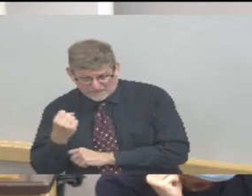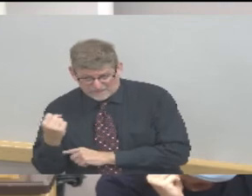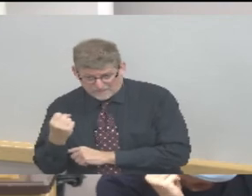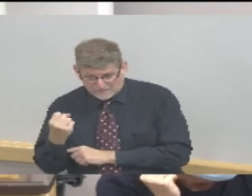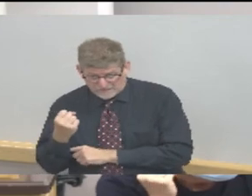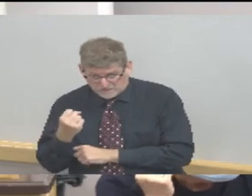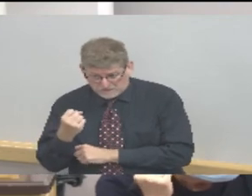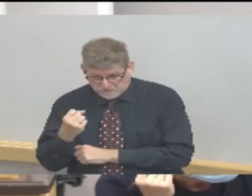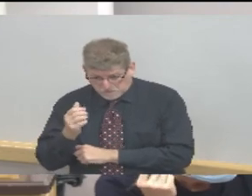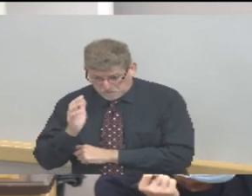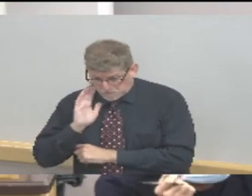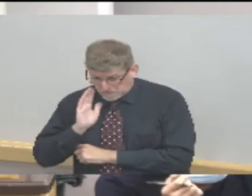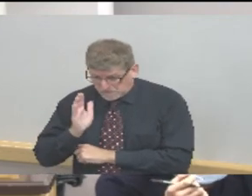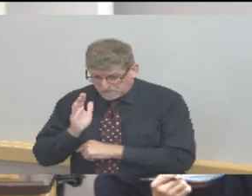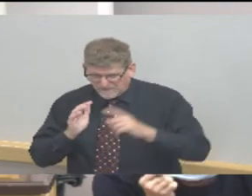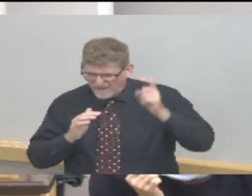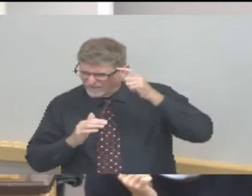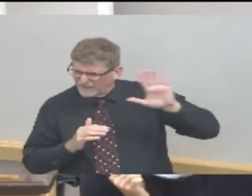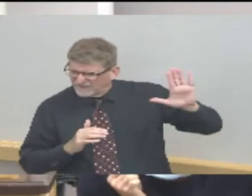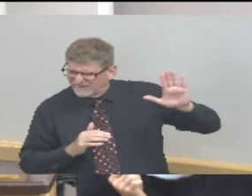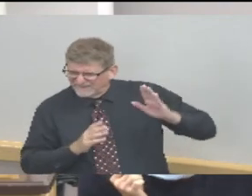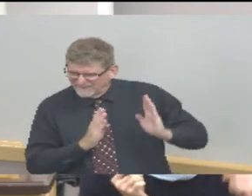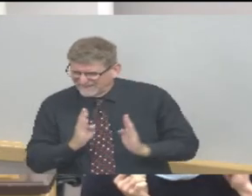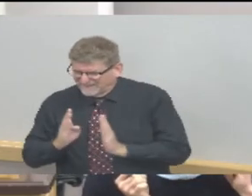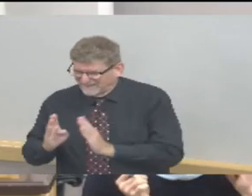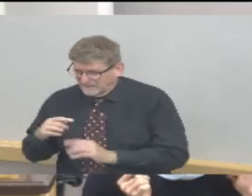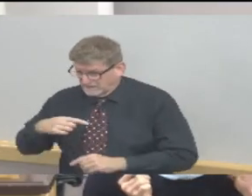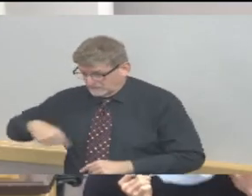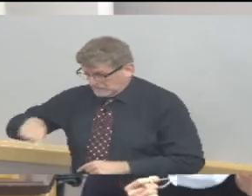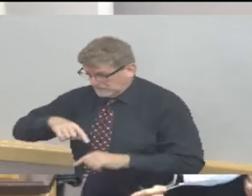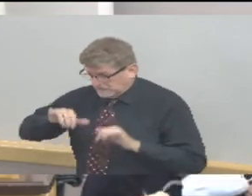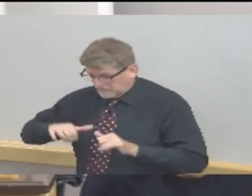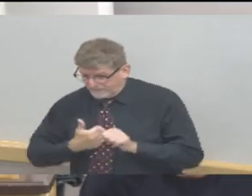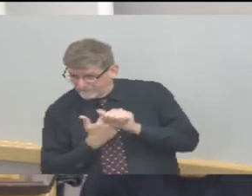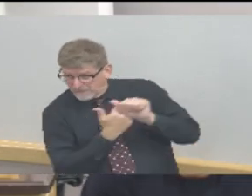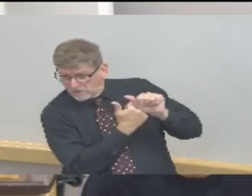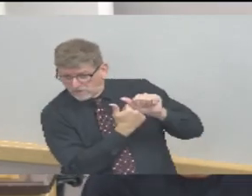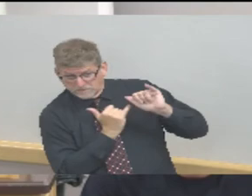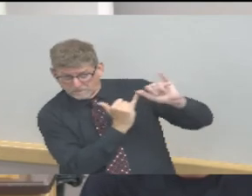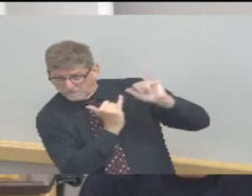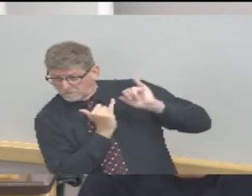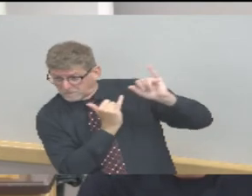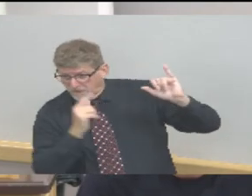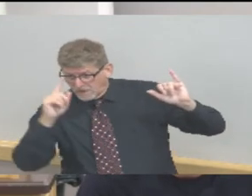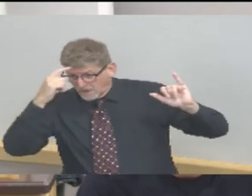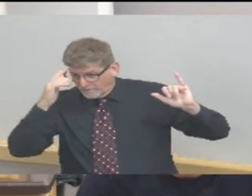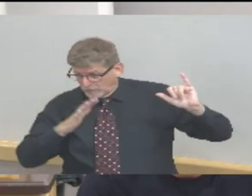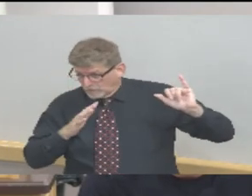us to deviate off of that plan? Are we still going with those recommendations from the governor?